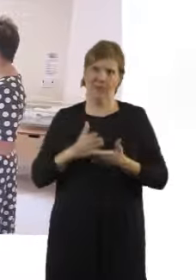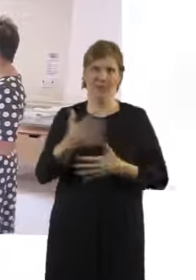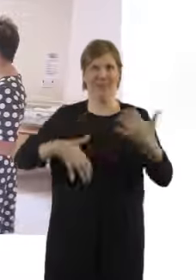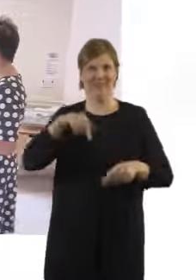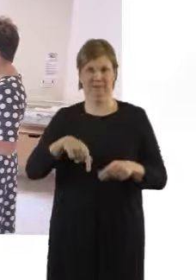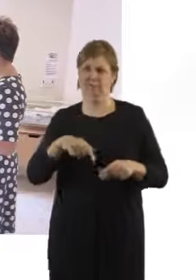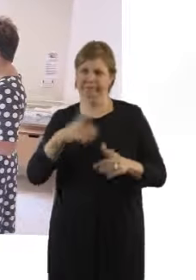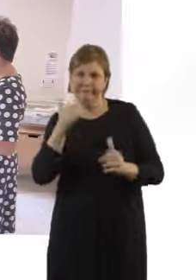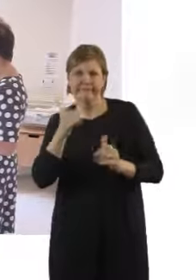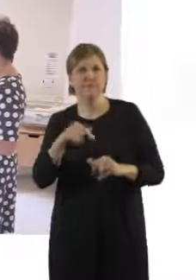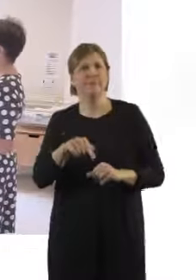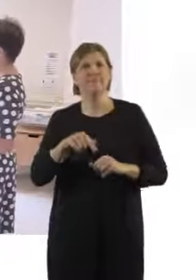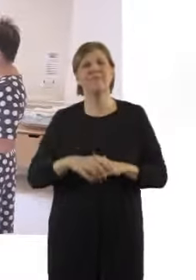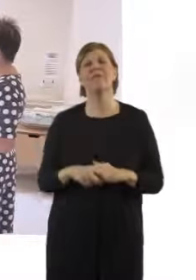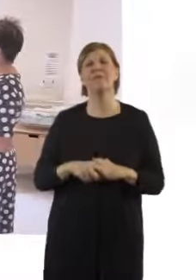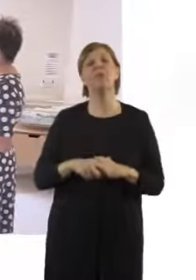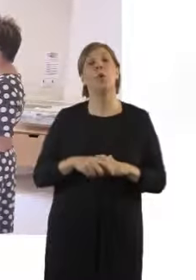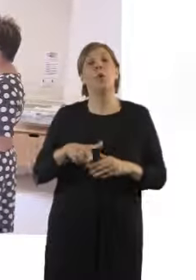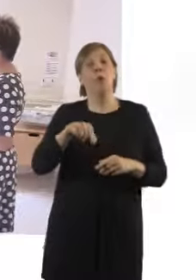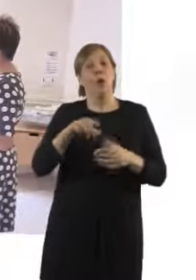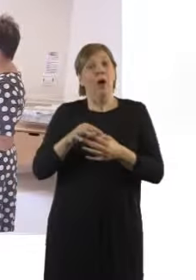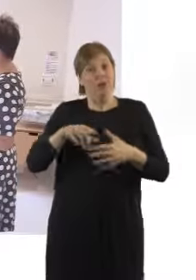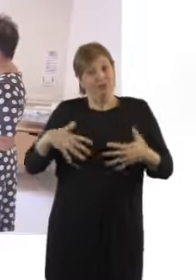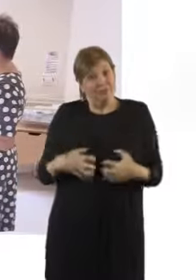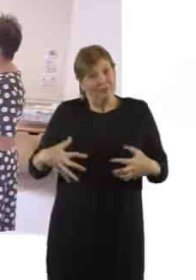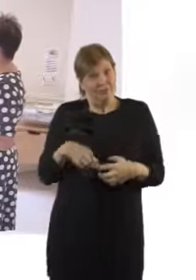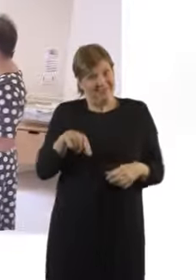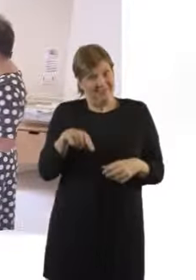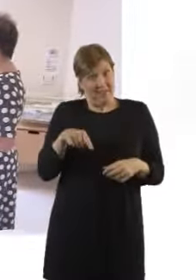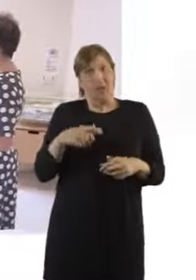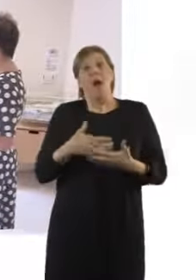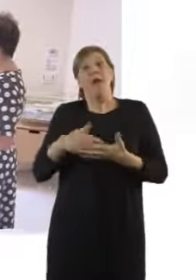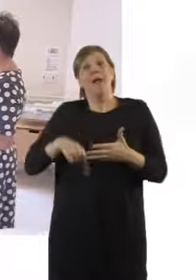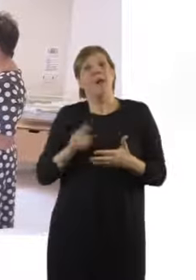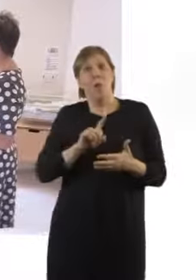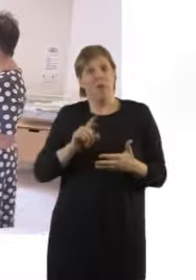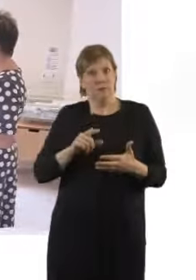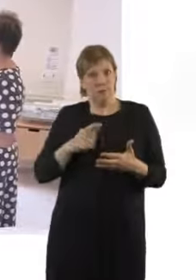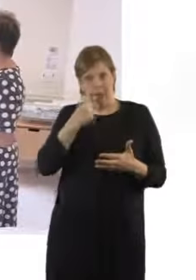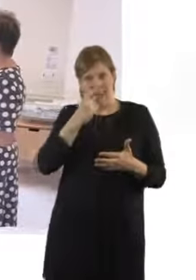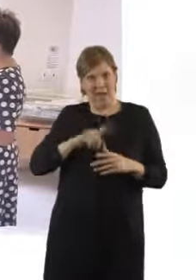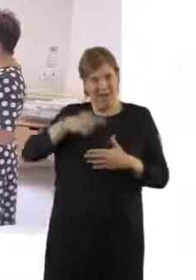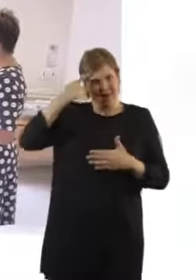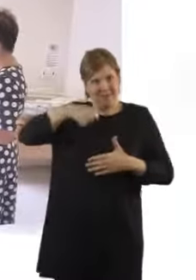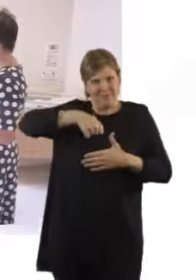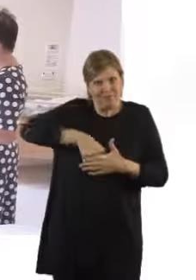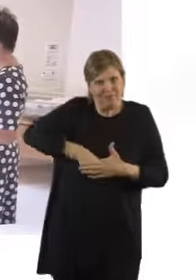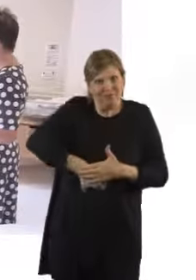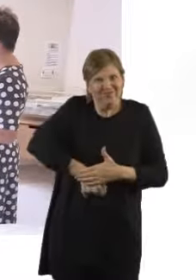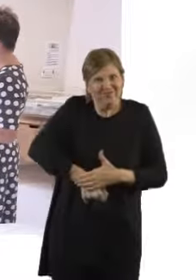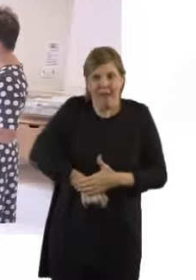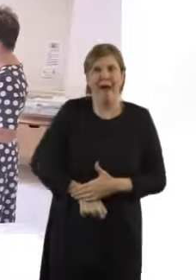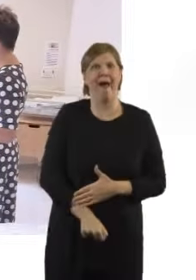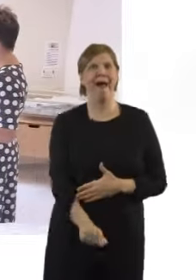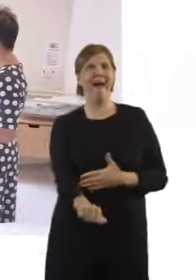having effective contractions and the baby being able to move down the birth canal and out into the world. So to help that